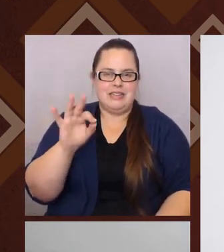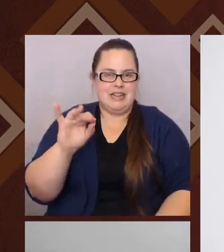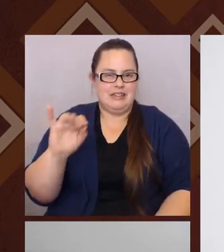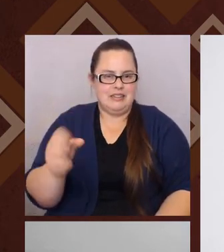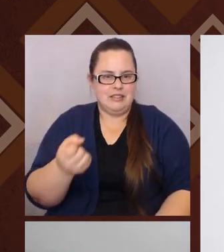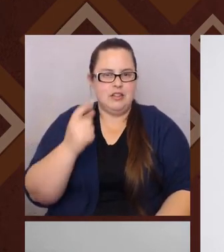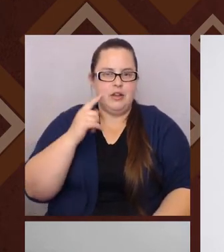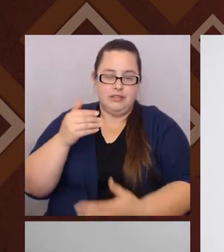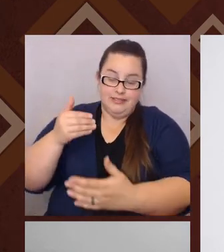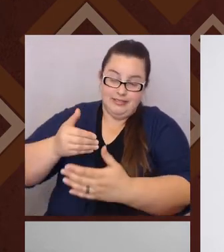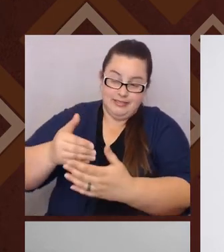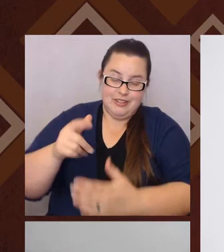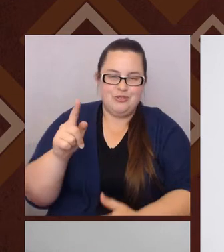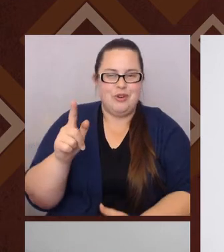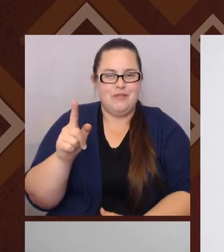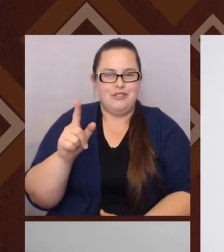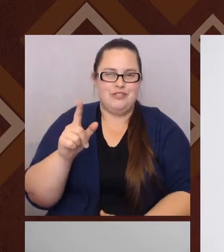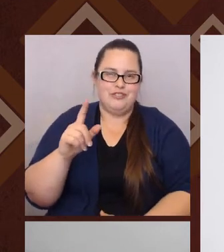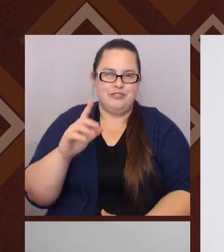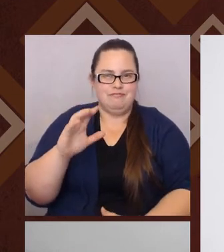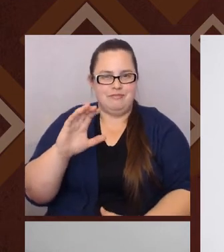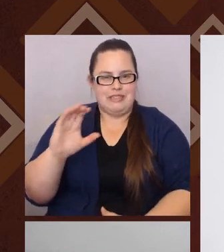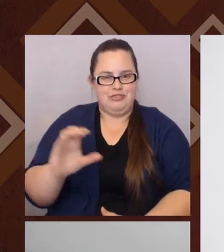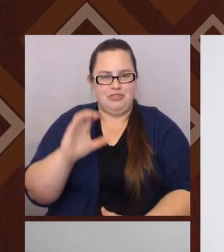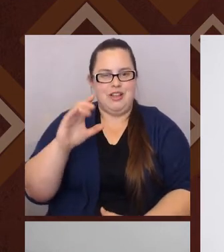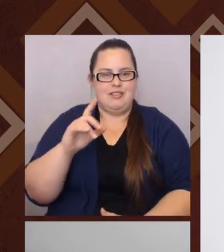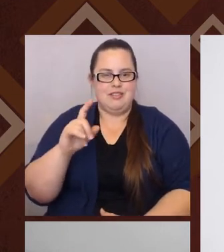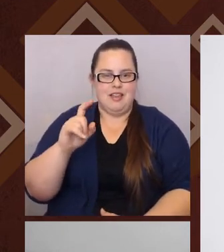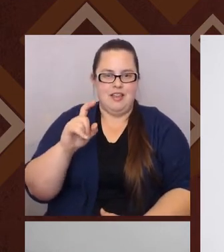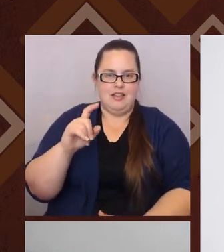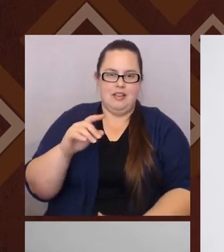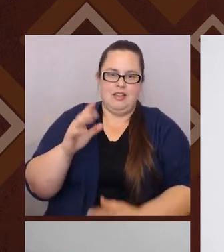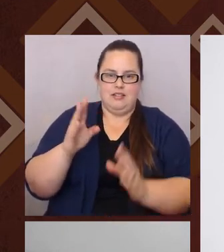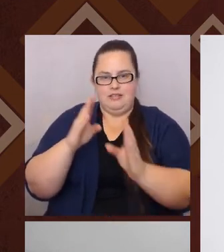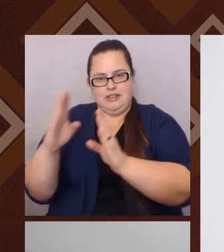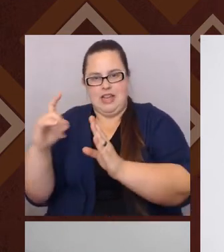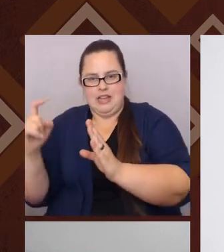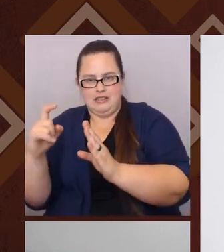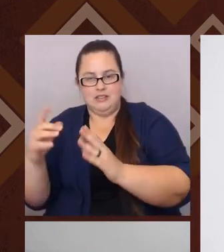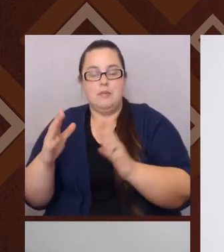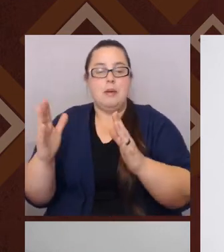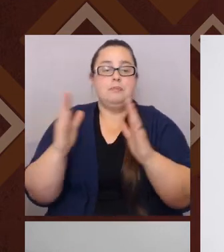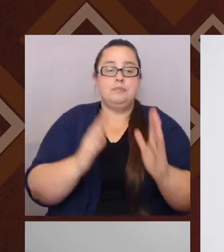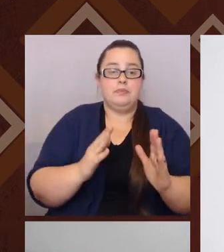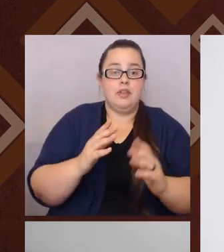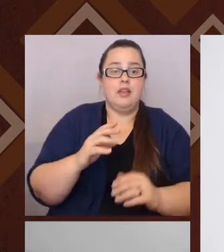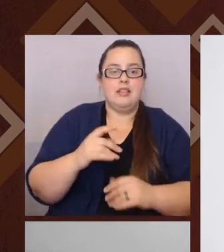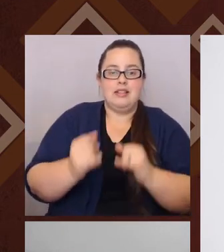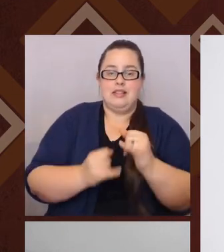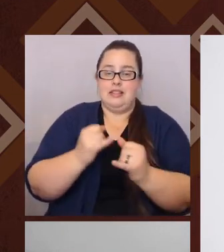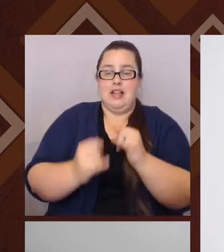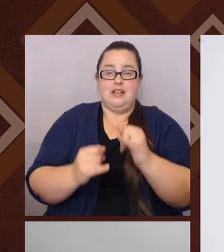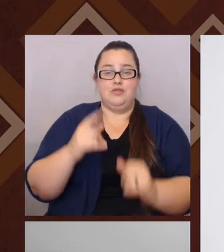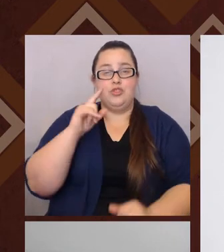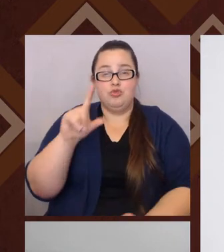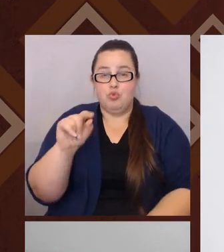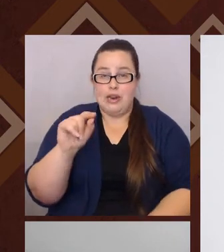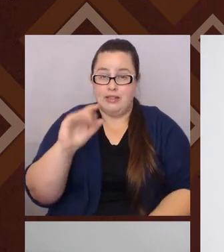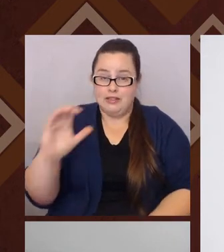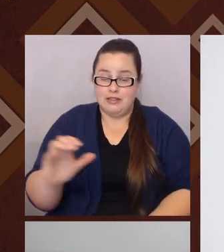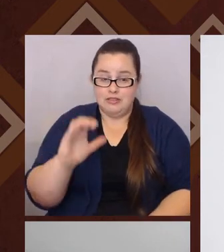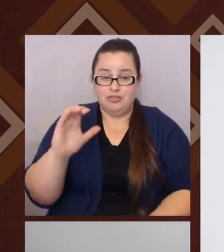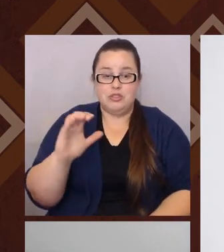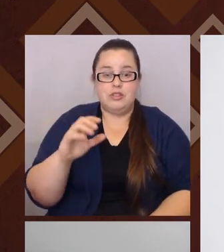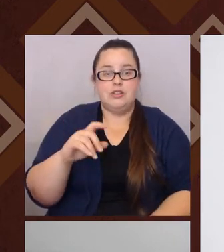21st century and, and the X's were, were to look at here. The last one that I think of in terms of the 20th century, um,